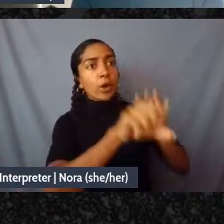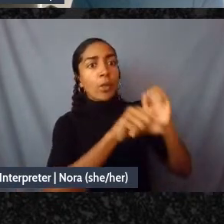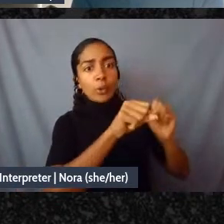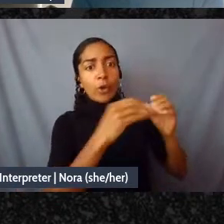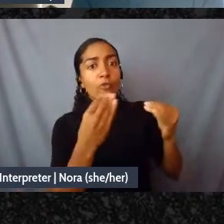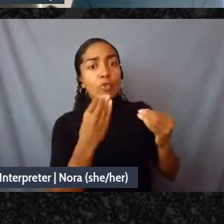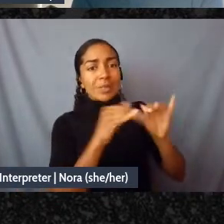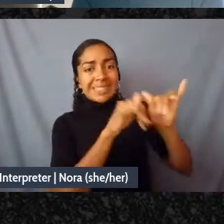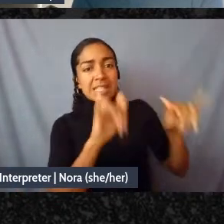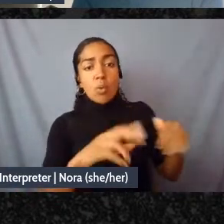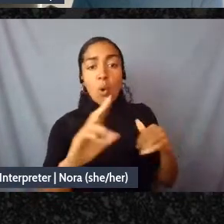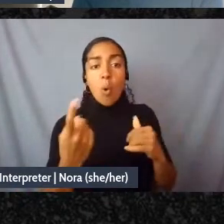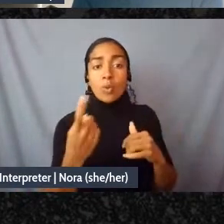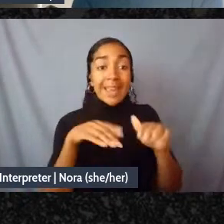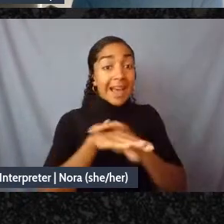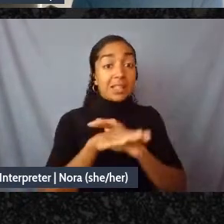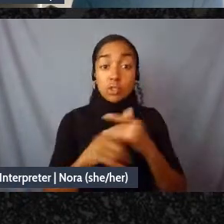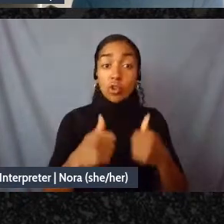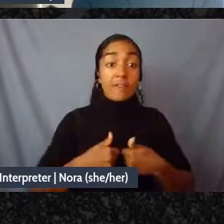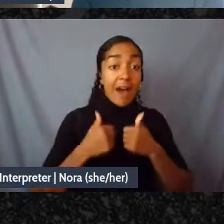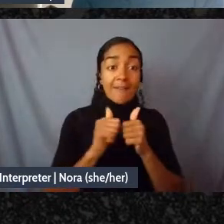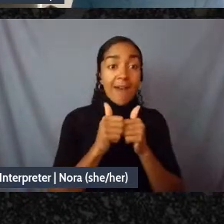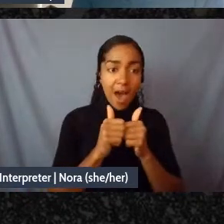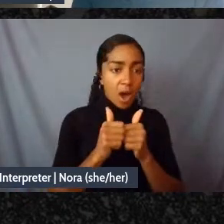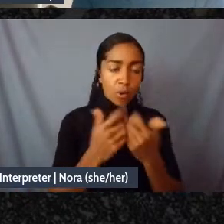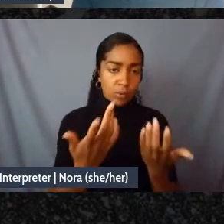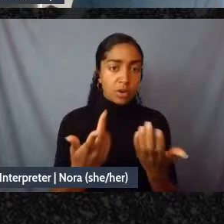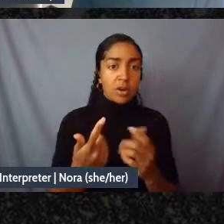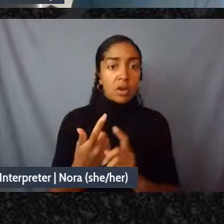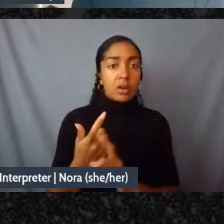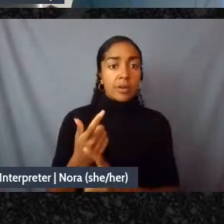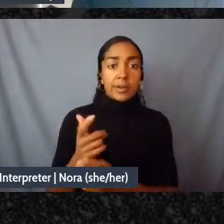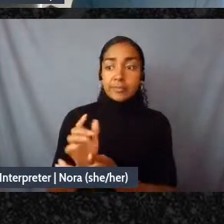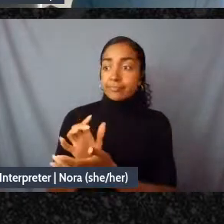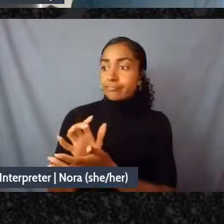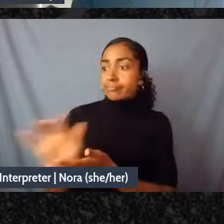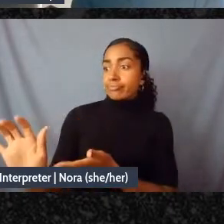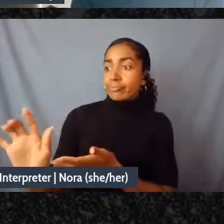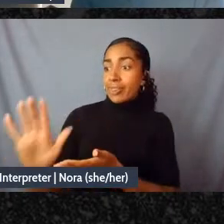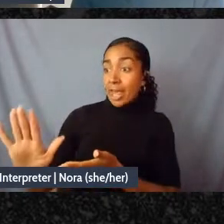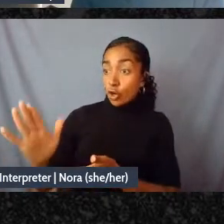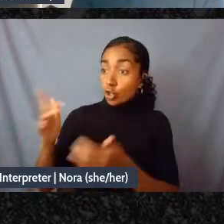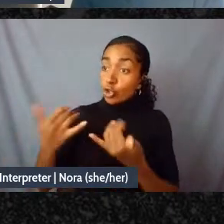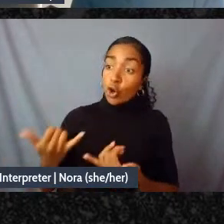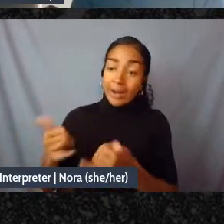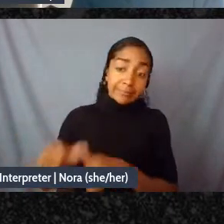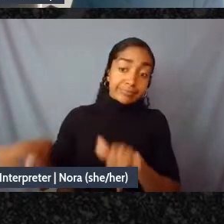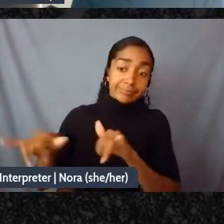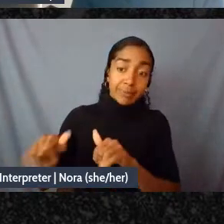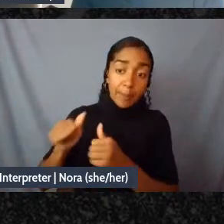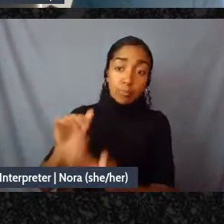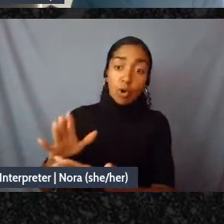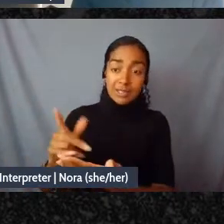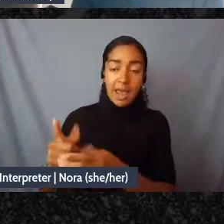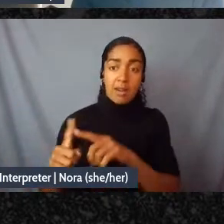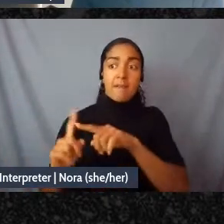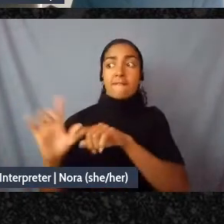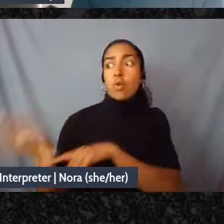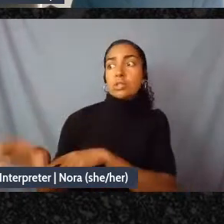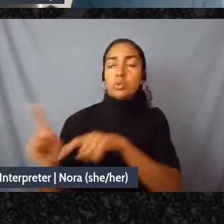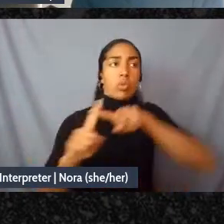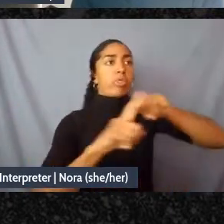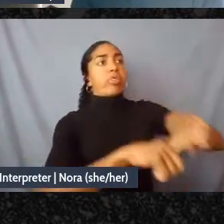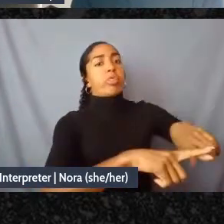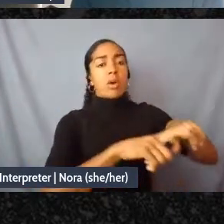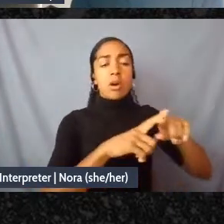only access to survive through displaced people from their ways of surviving and forcing them to sustain and I'm just thinking about all the